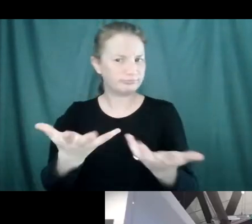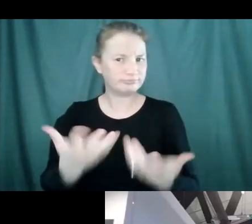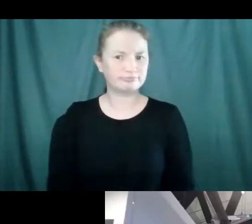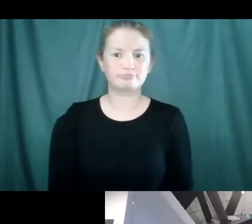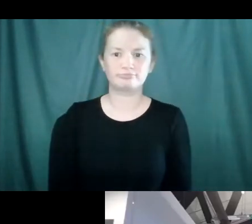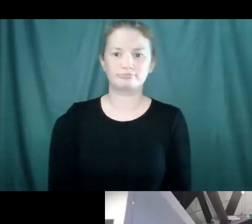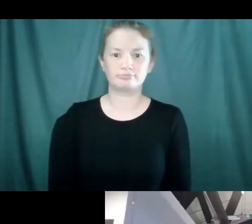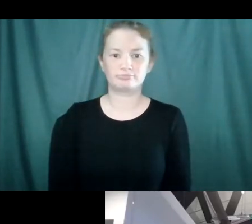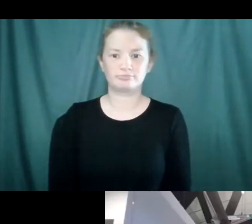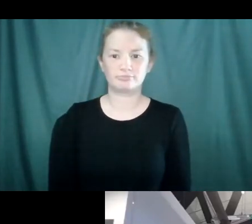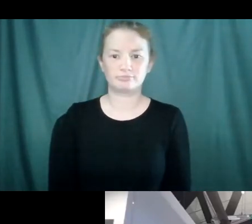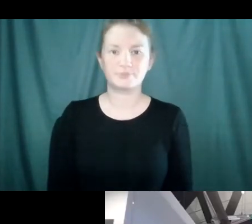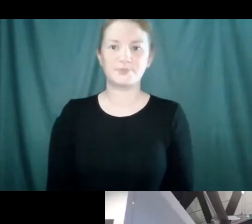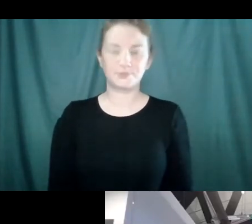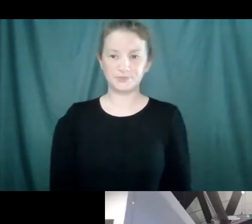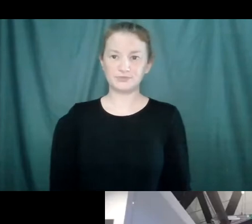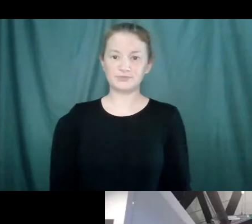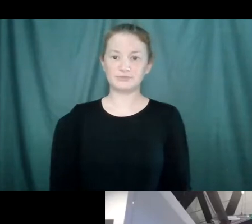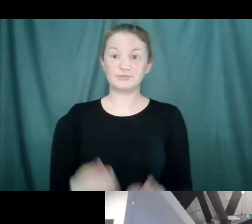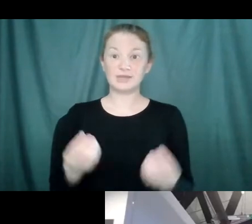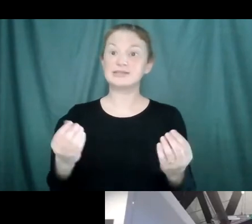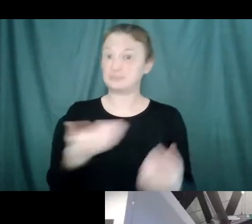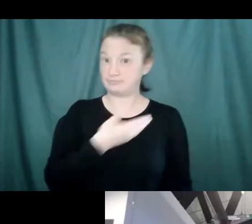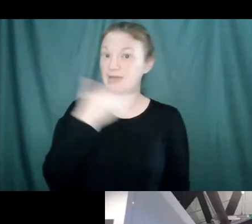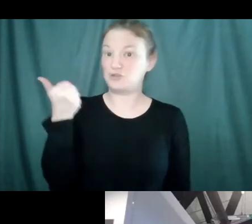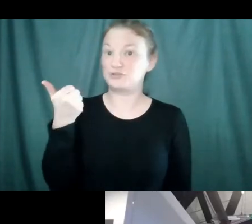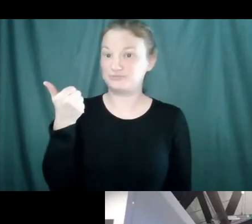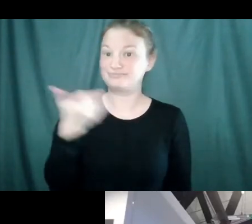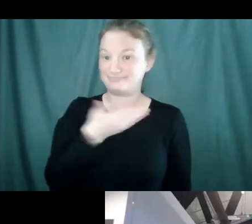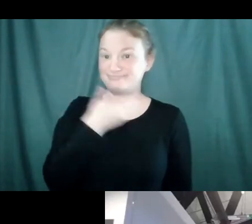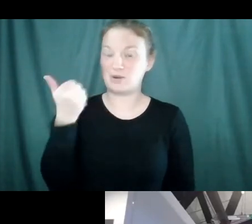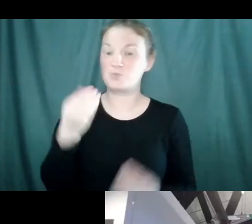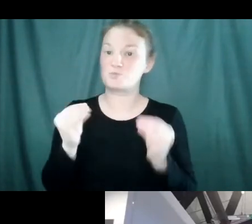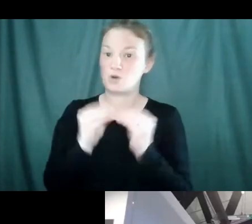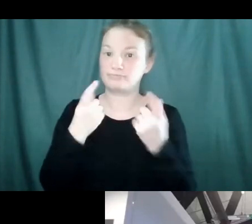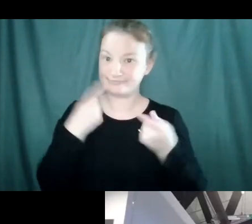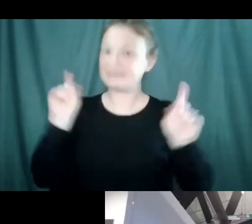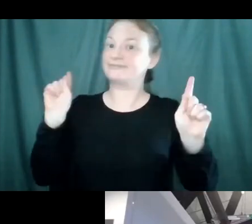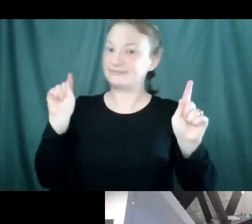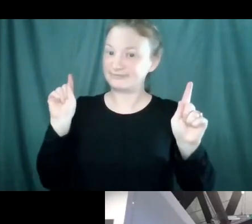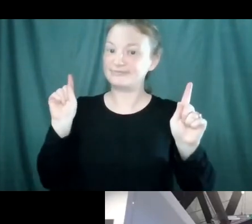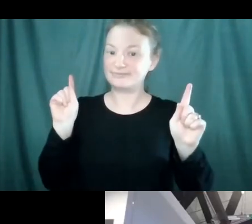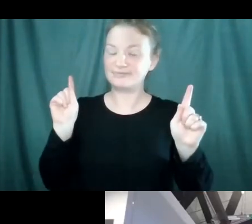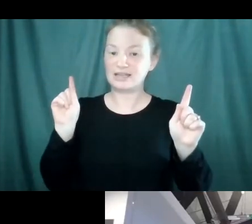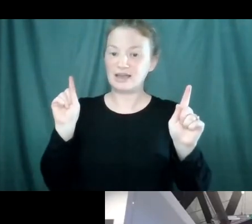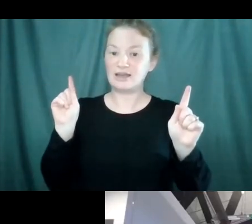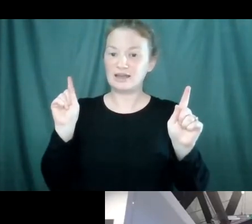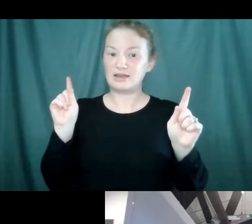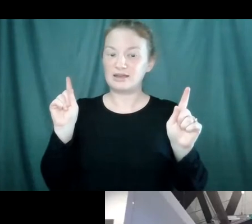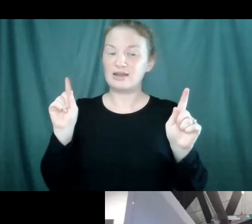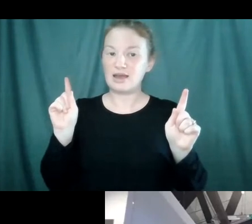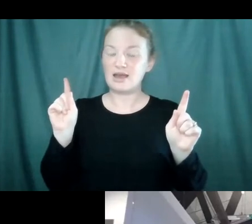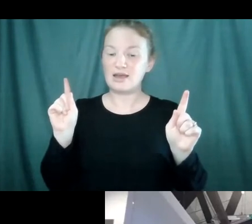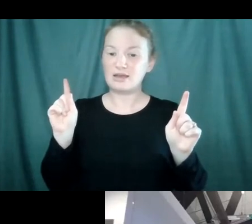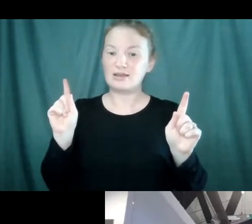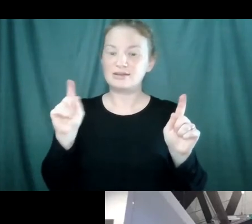In general, it's more effective. And I have to say in general, because there are